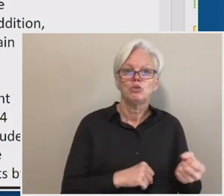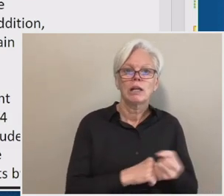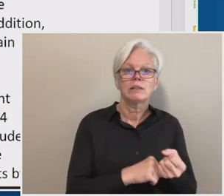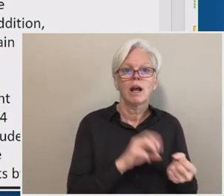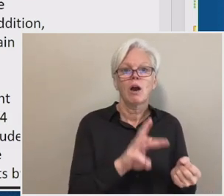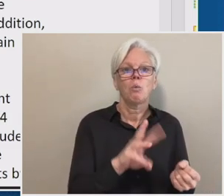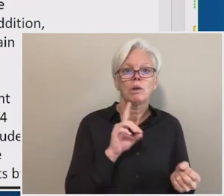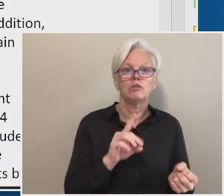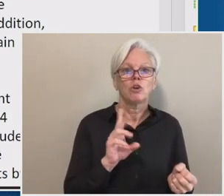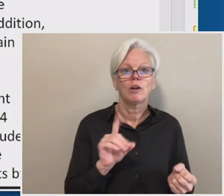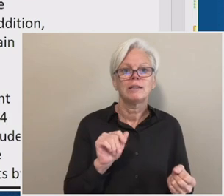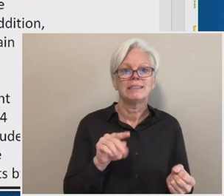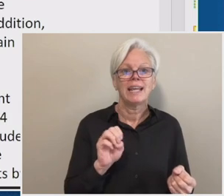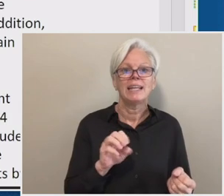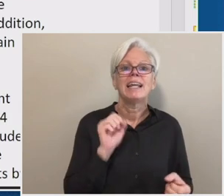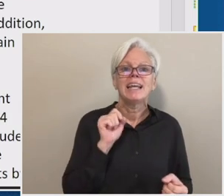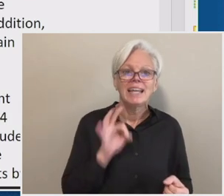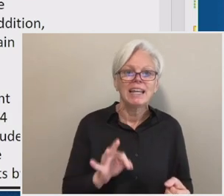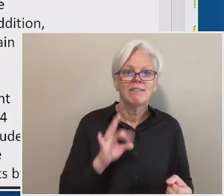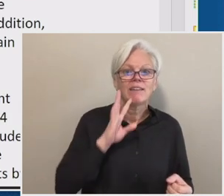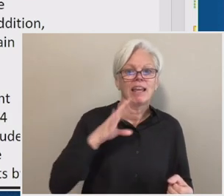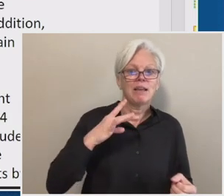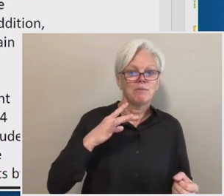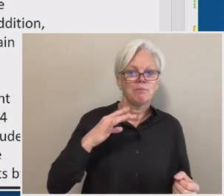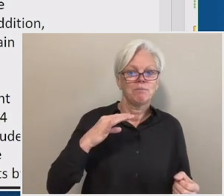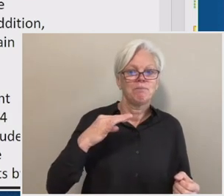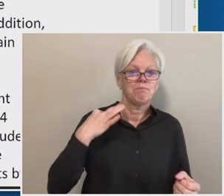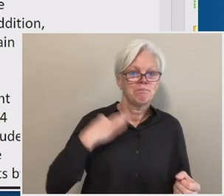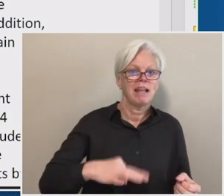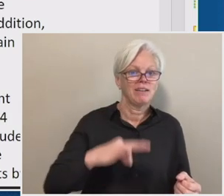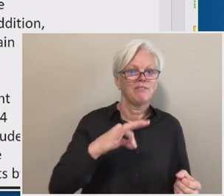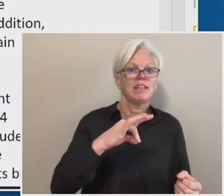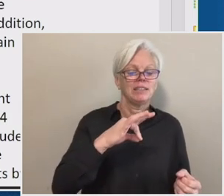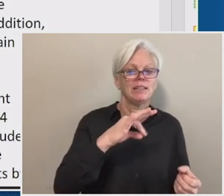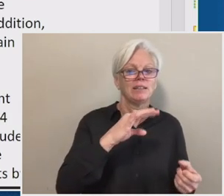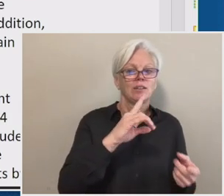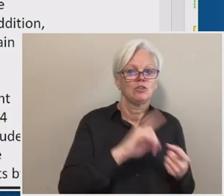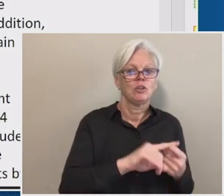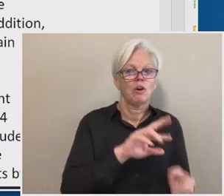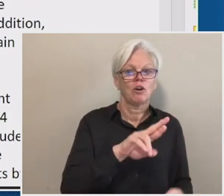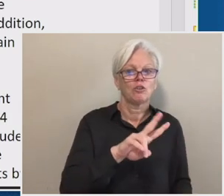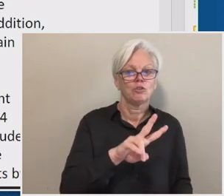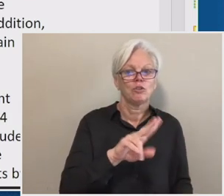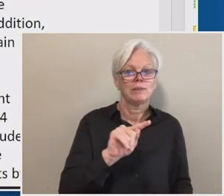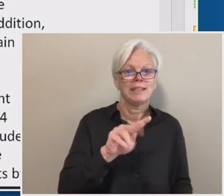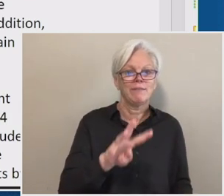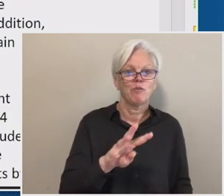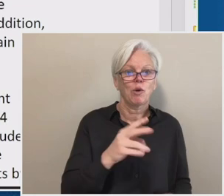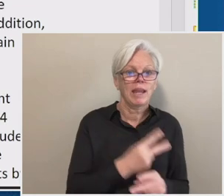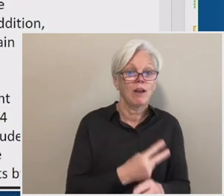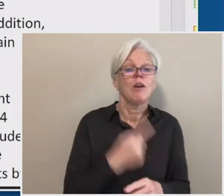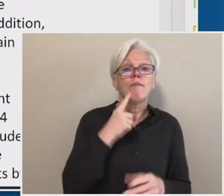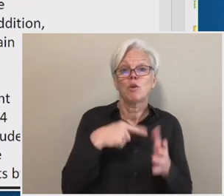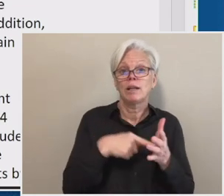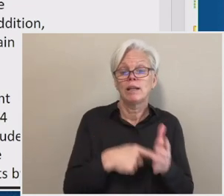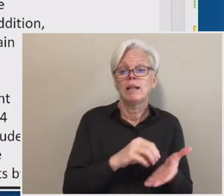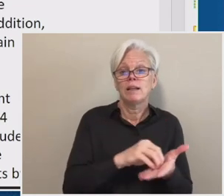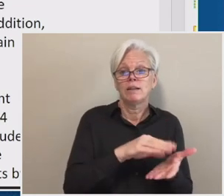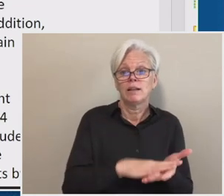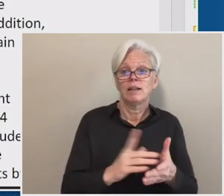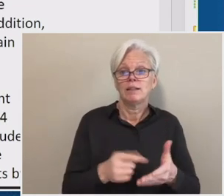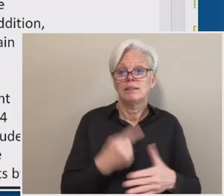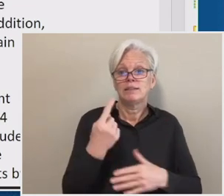date, uh, if it was beneficial, um, to, uh, to the RGT4 calculation. So for example, if they recorded a date of attendance